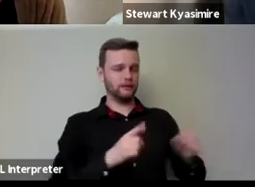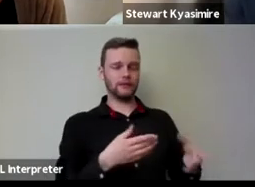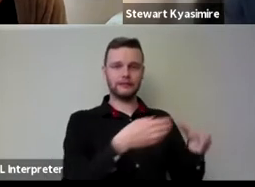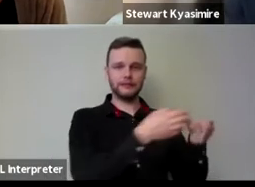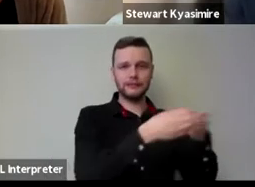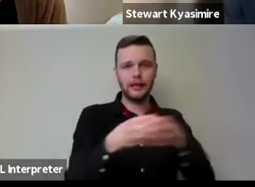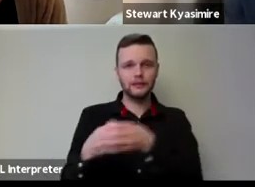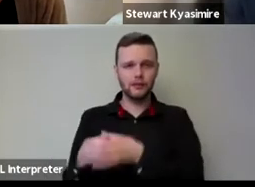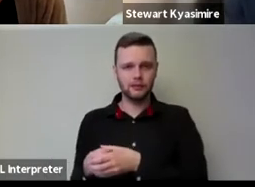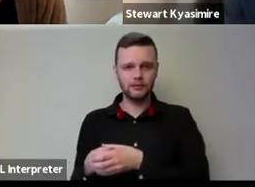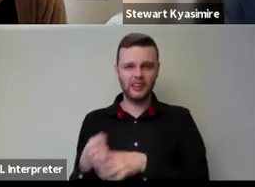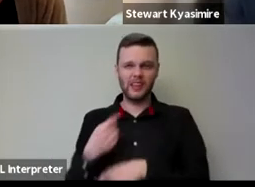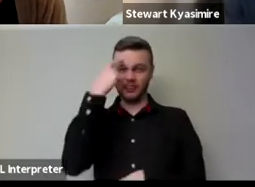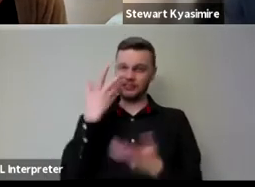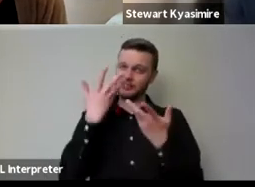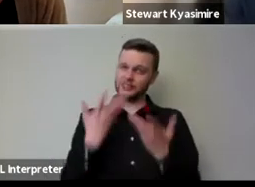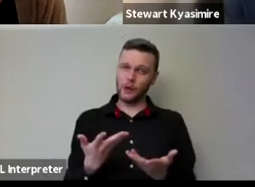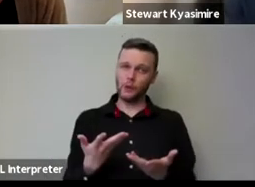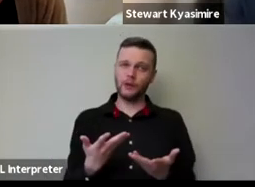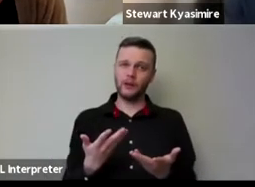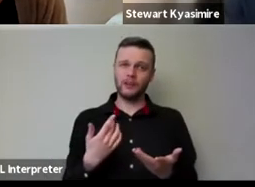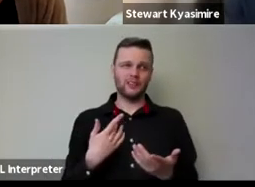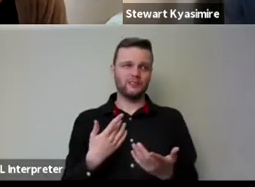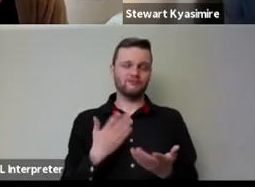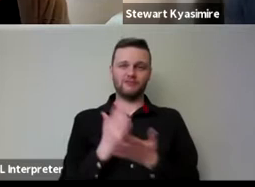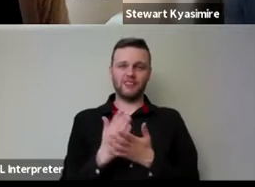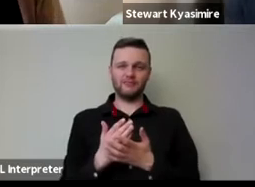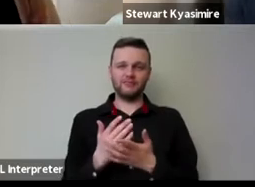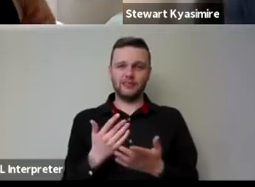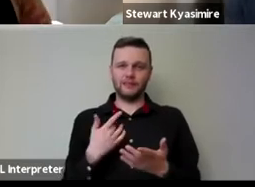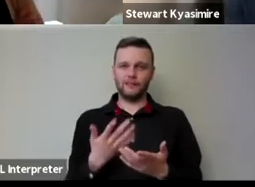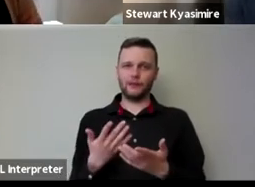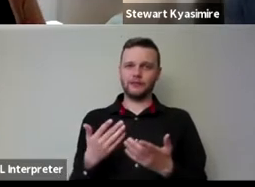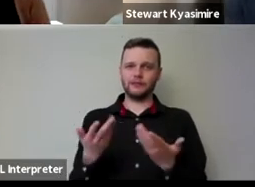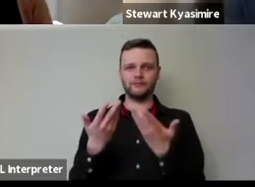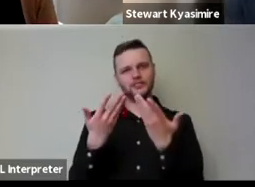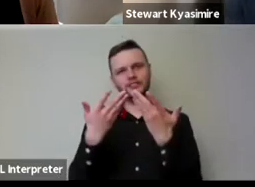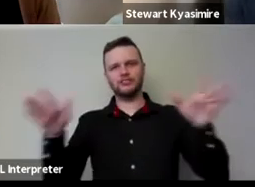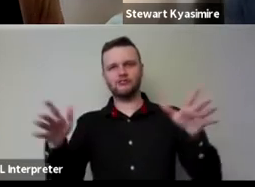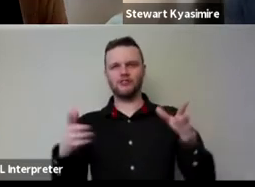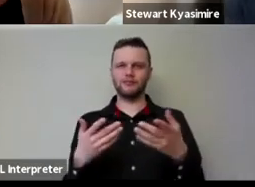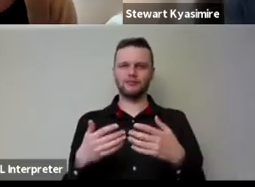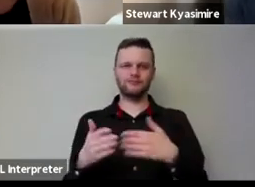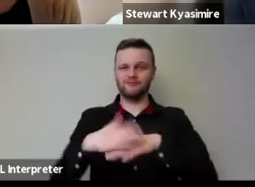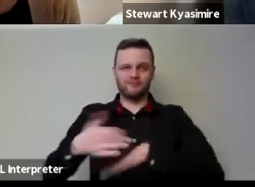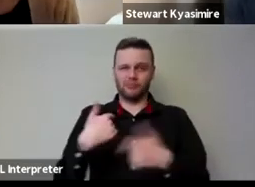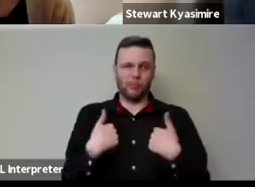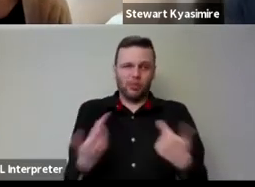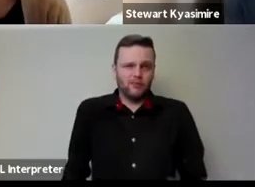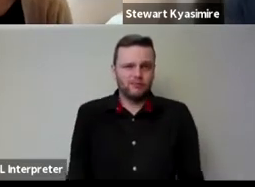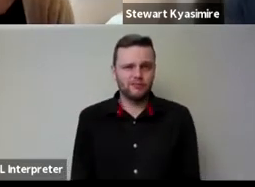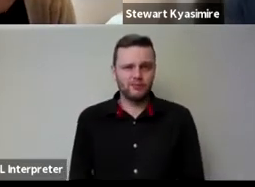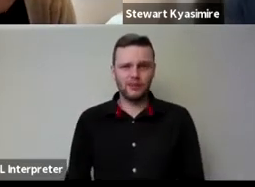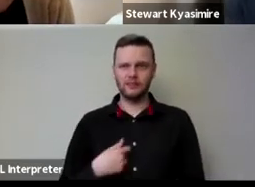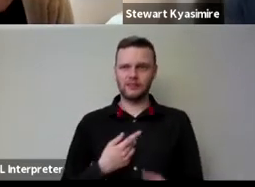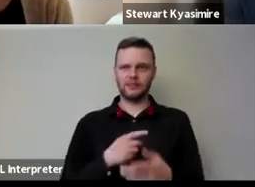right now to be frank nobody really cares about like in terms of general like public nobody gives up monkeys if a bunch of like